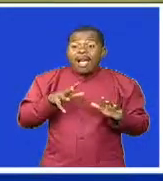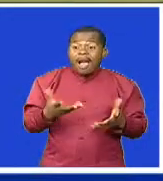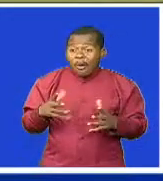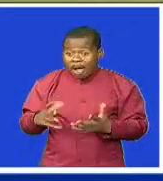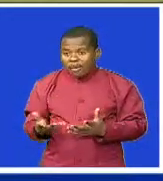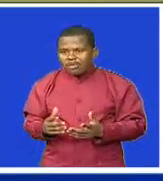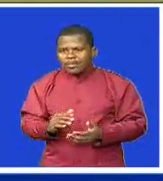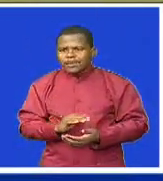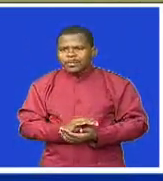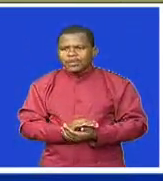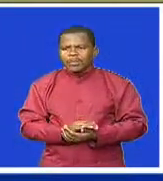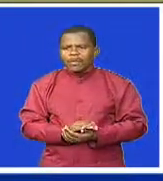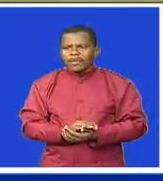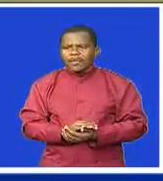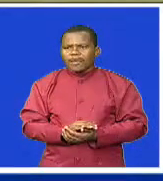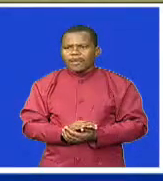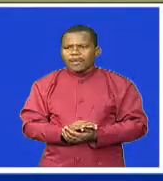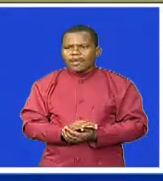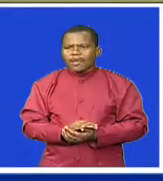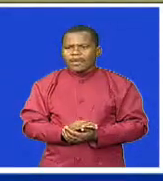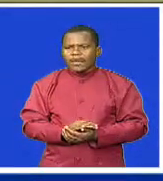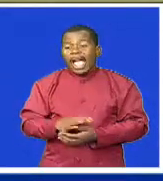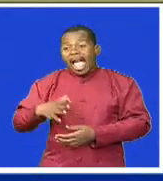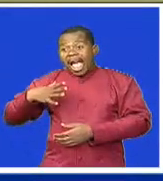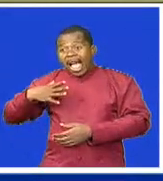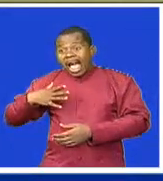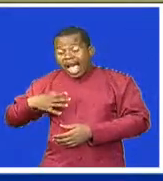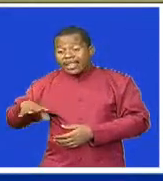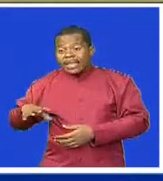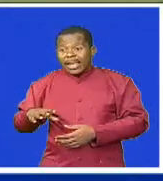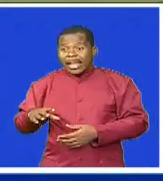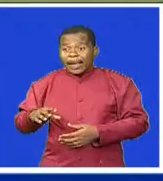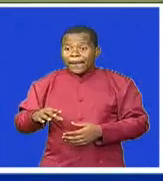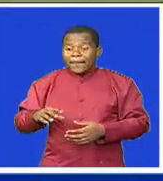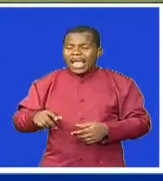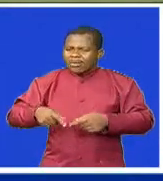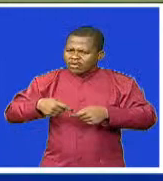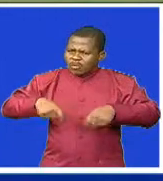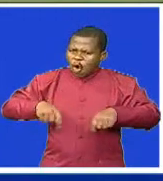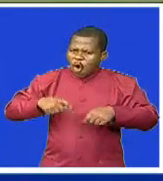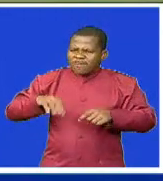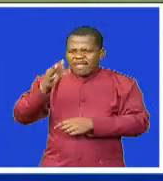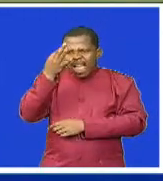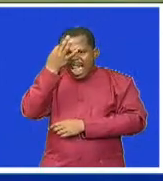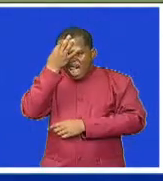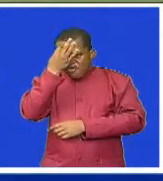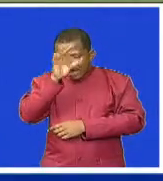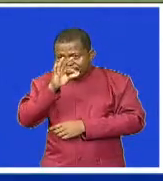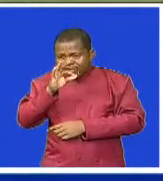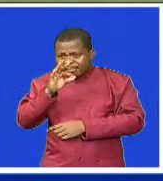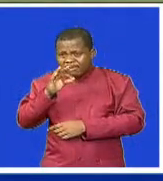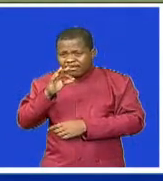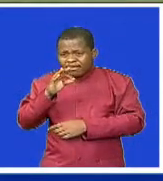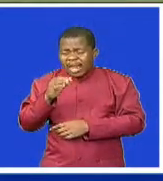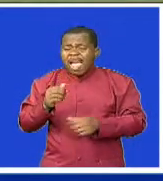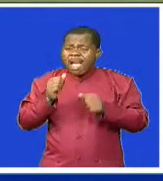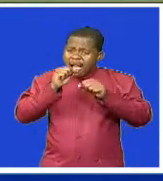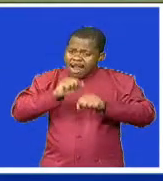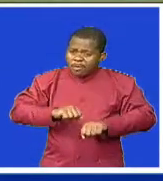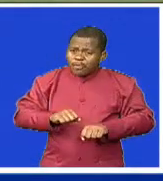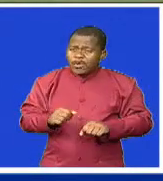to proceed with their sporting activities by government in consideration that they have less chances of spreading the coronavirus pandemic.